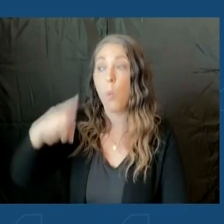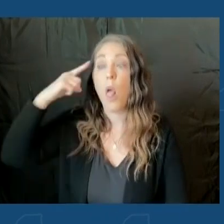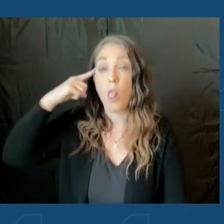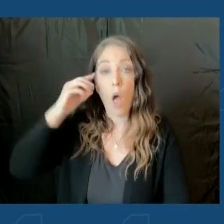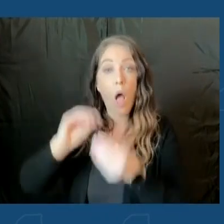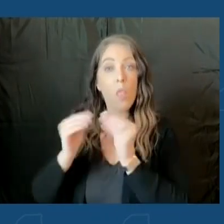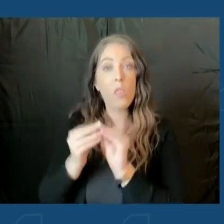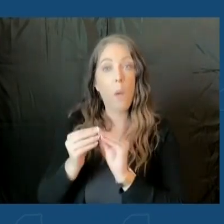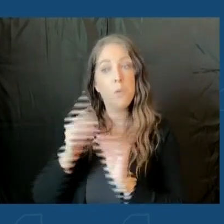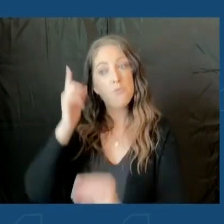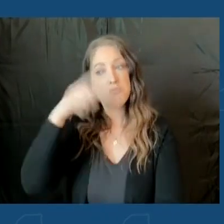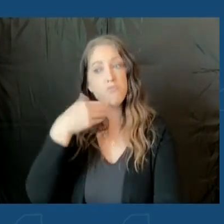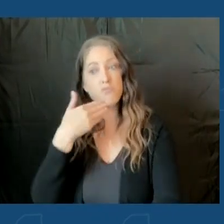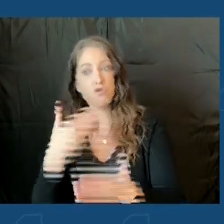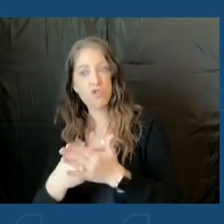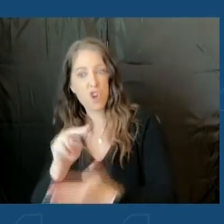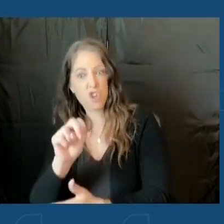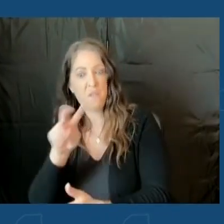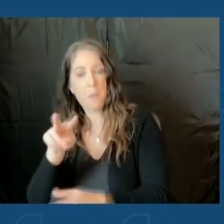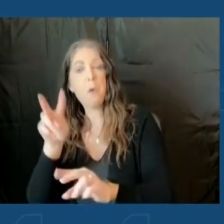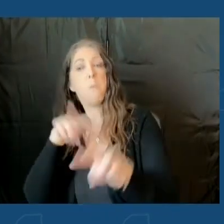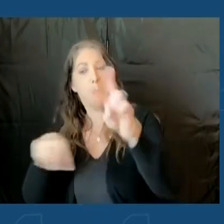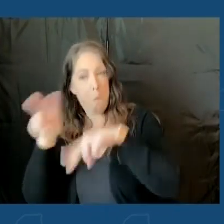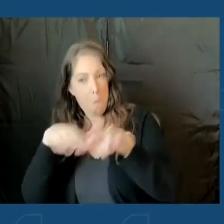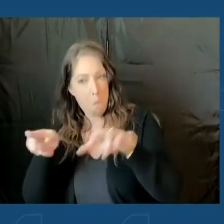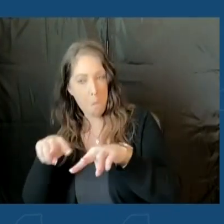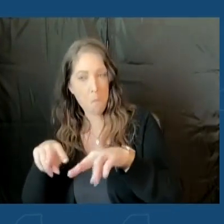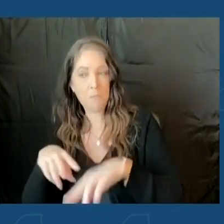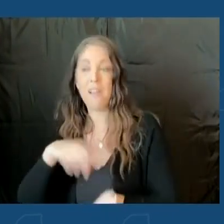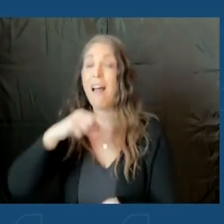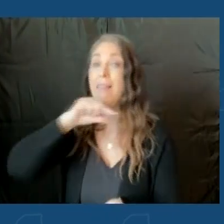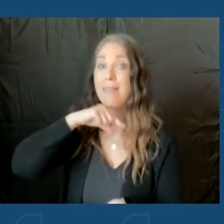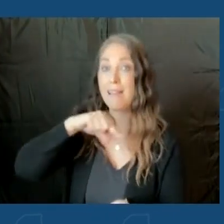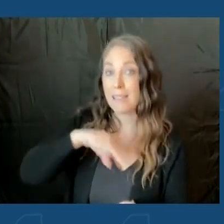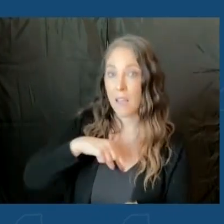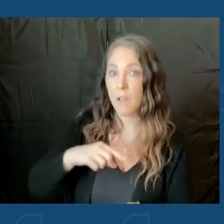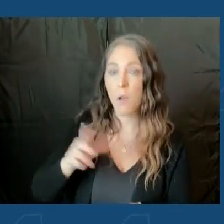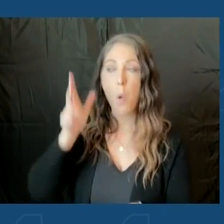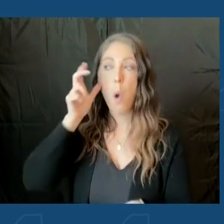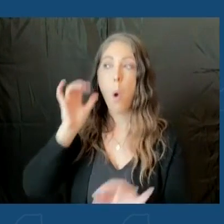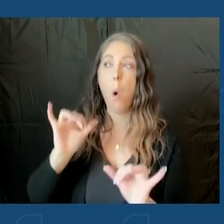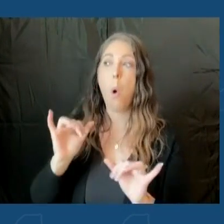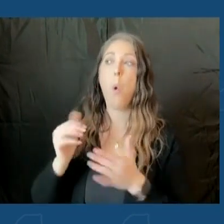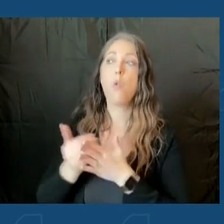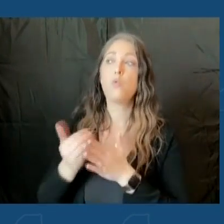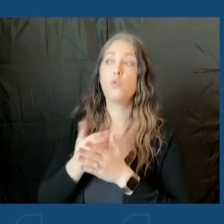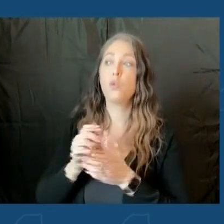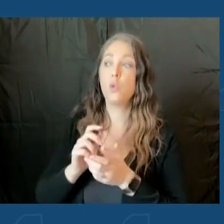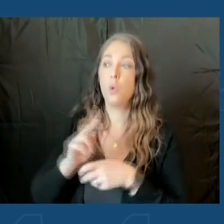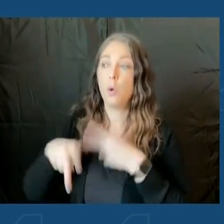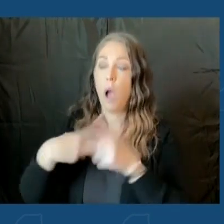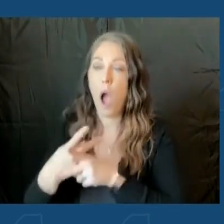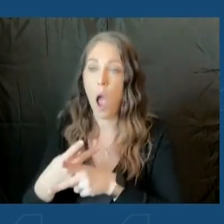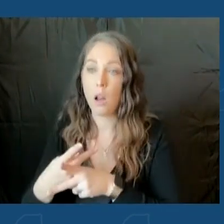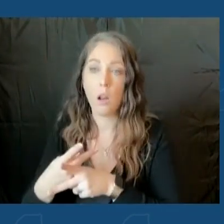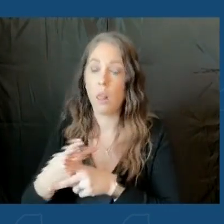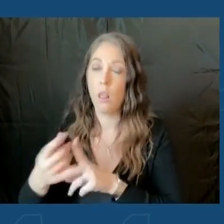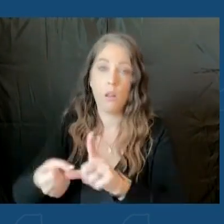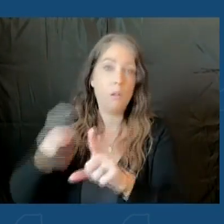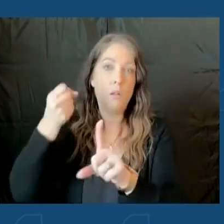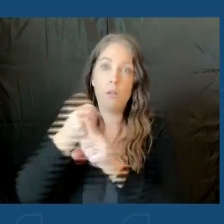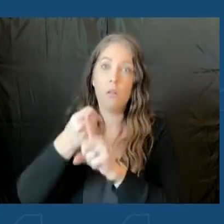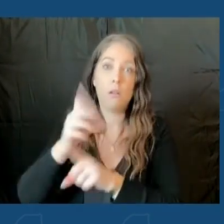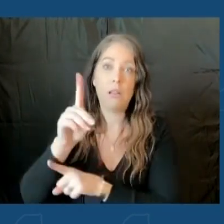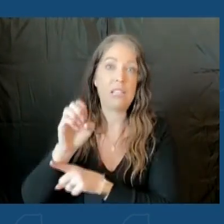looking good in November. End of November, Thanksgiving, we're hearing about a new variant and we are slammed with it by mid-December